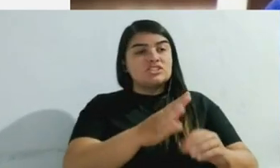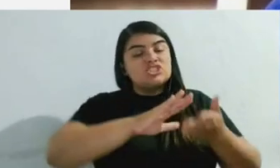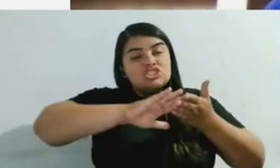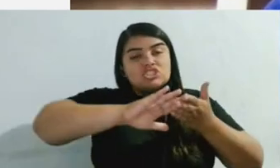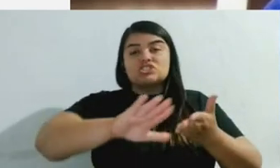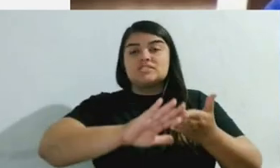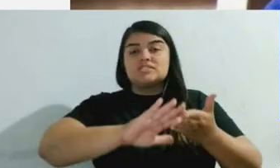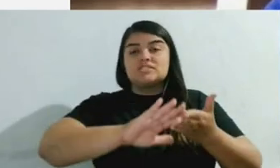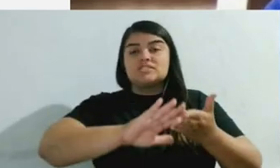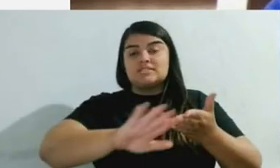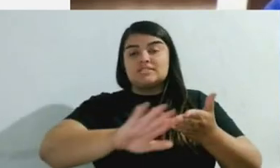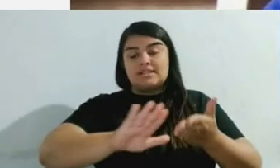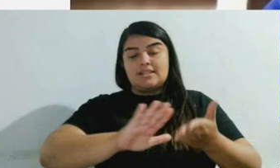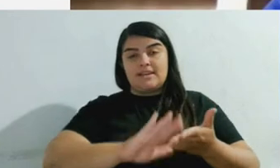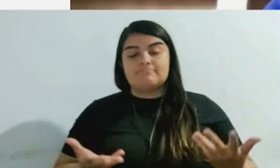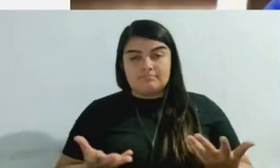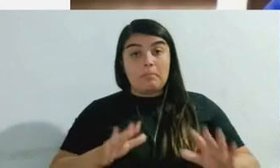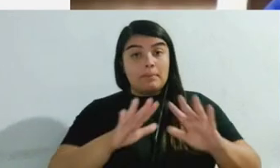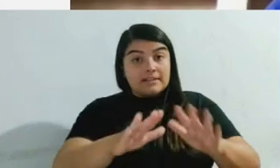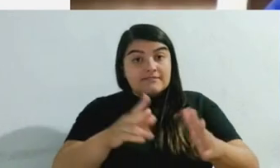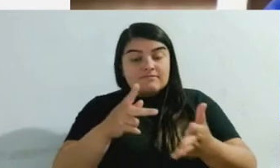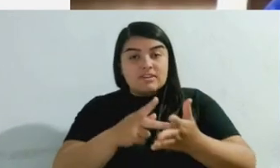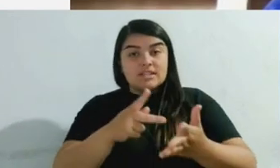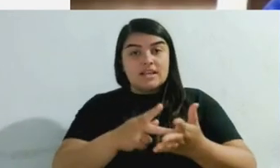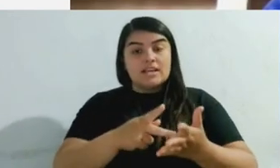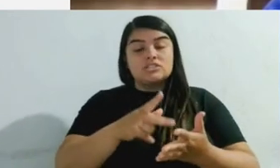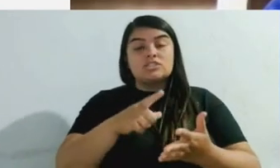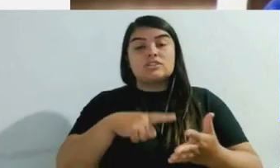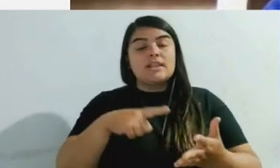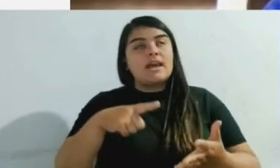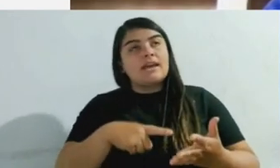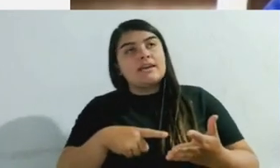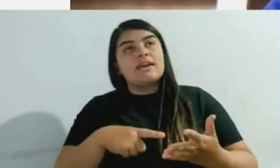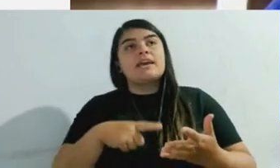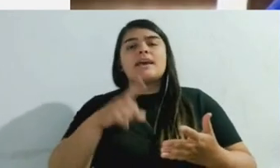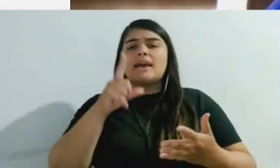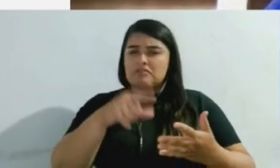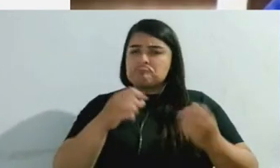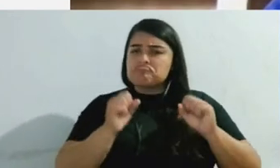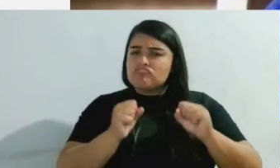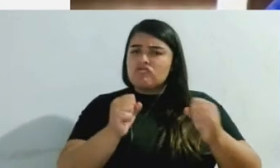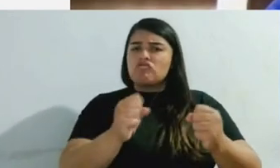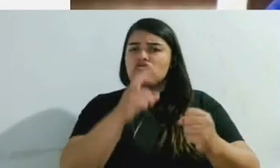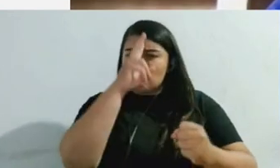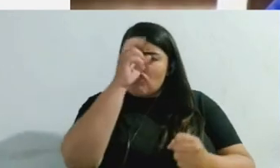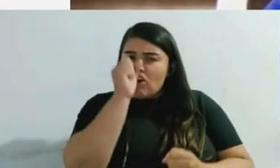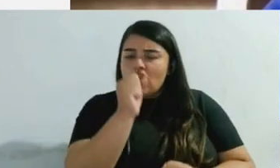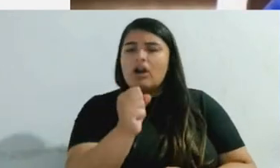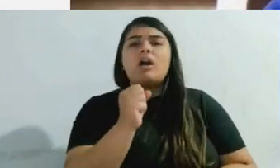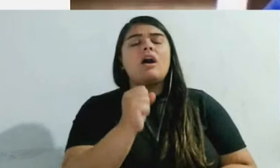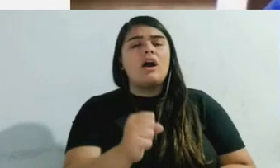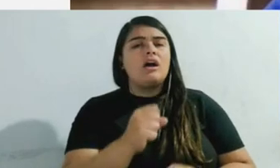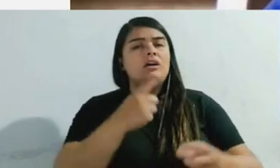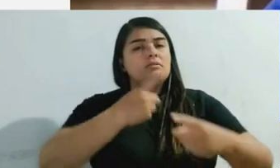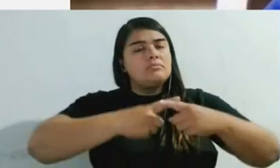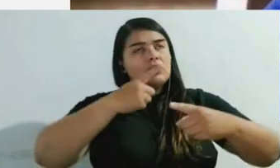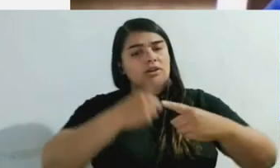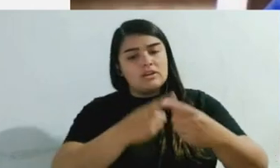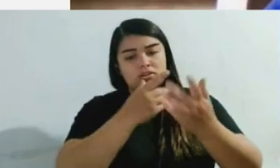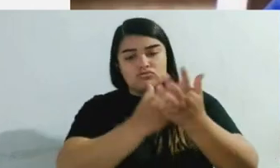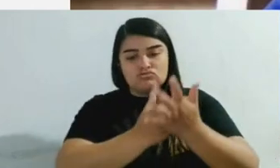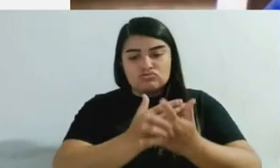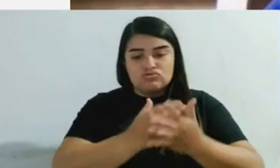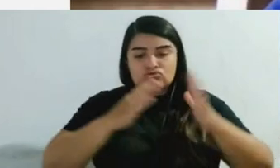of power as long as those charges come with fixed sentences. And so in the case of liquor law